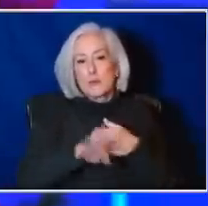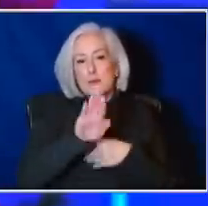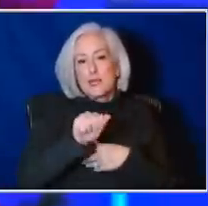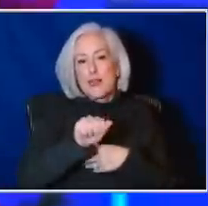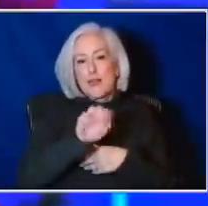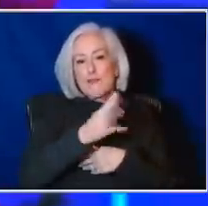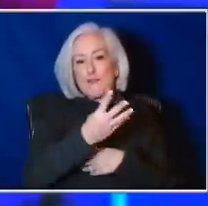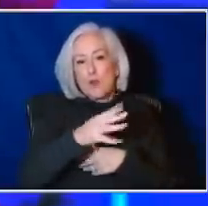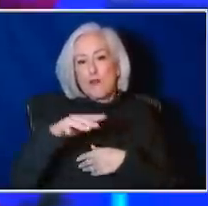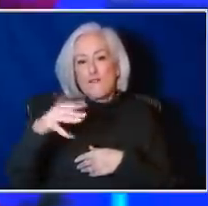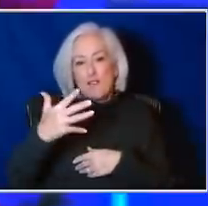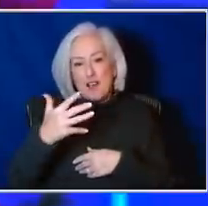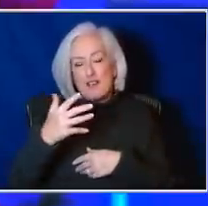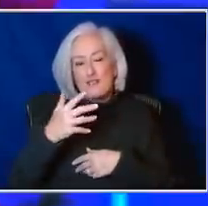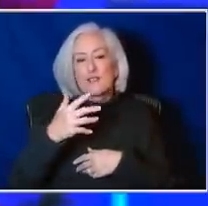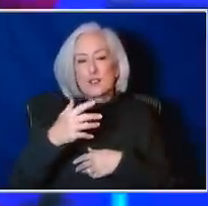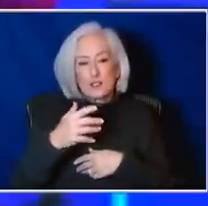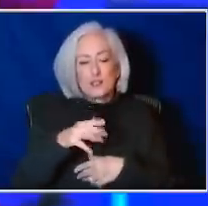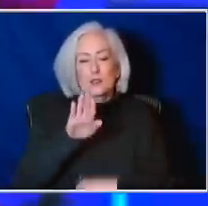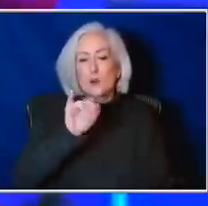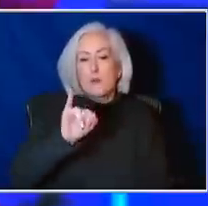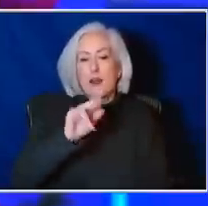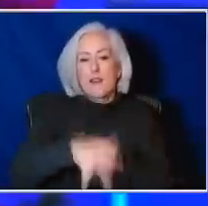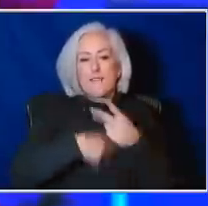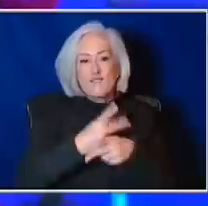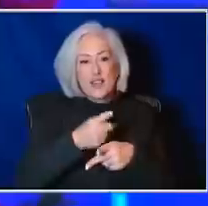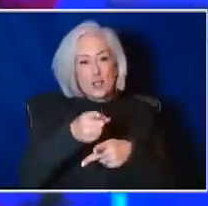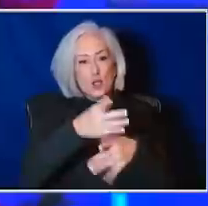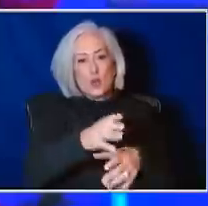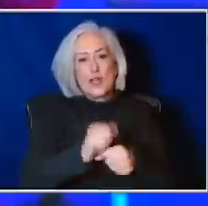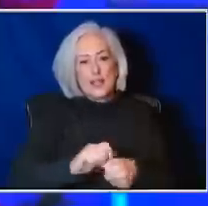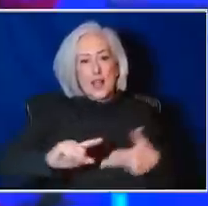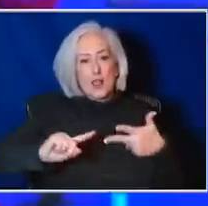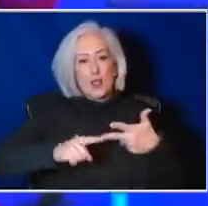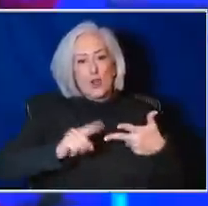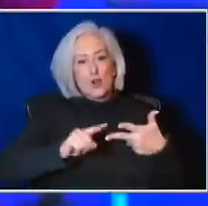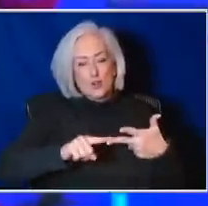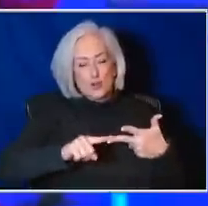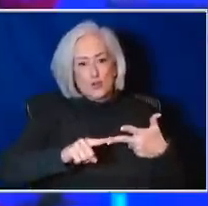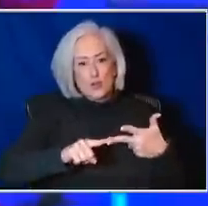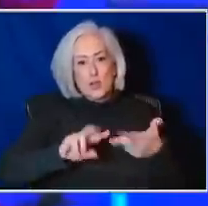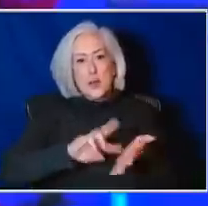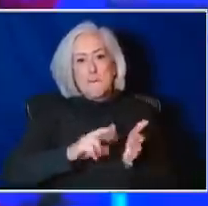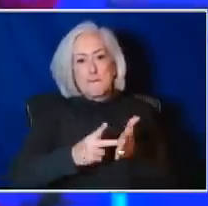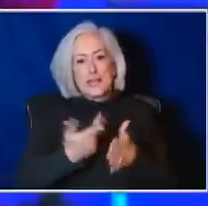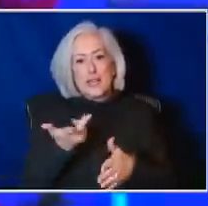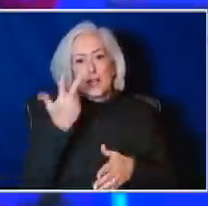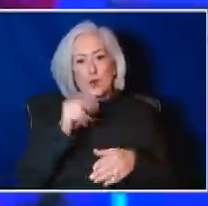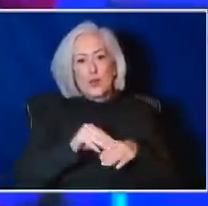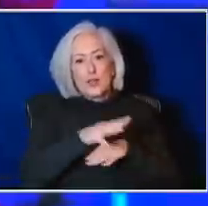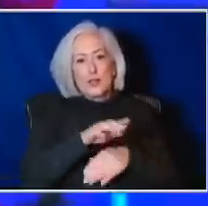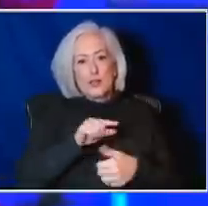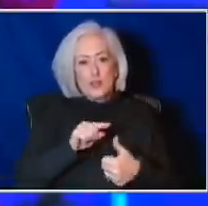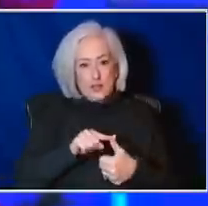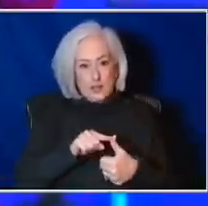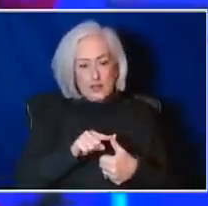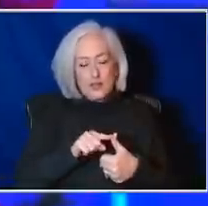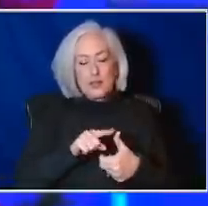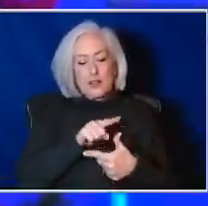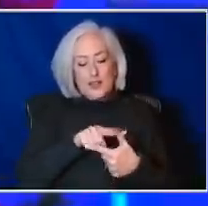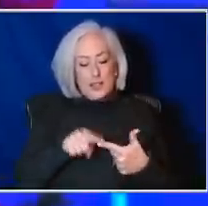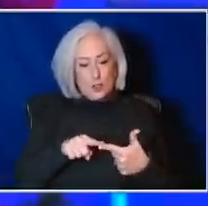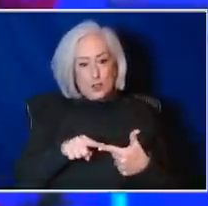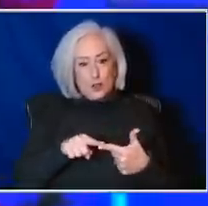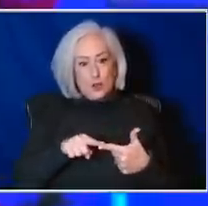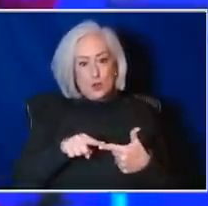spike. So the bivalent, you can receive that third dose. So you have three exposures to spike, two in the primary series, one